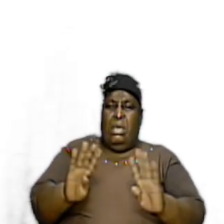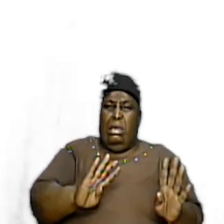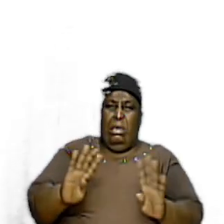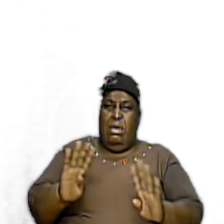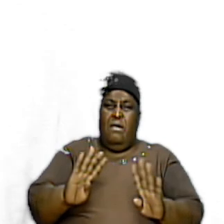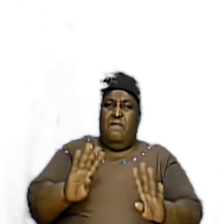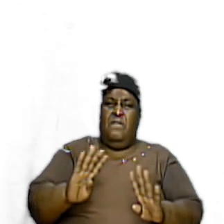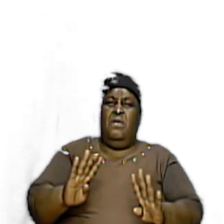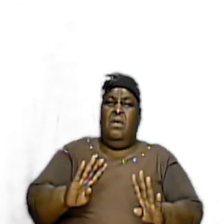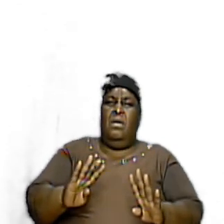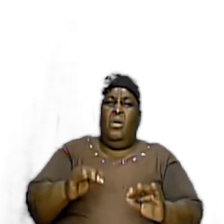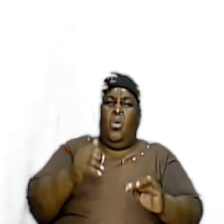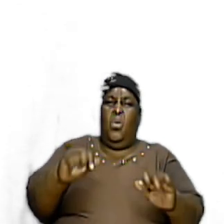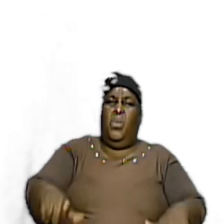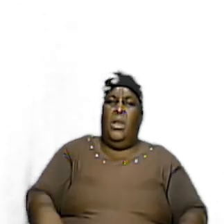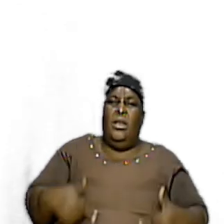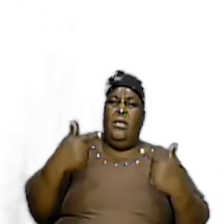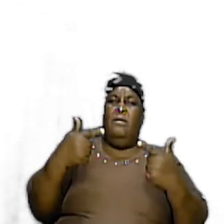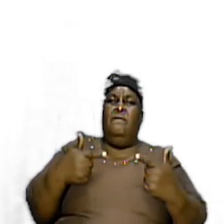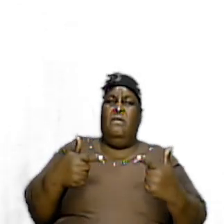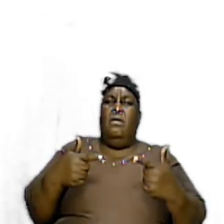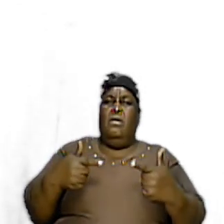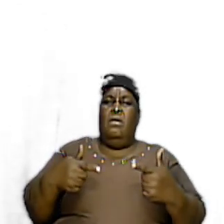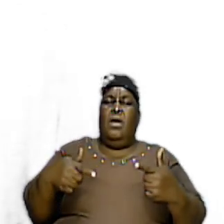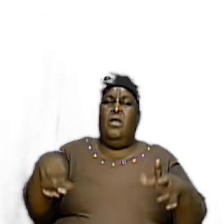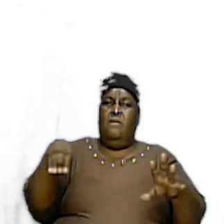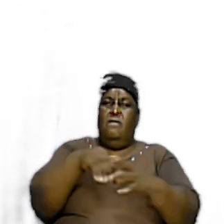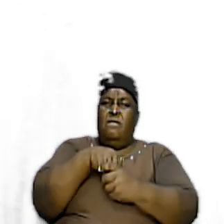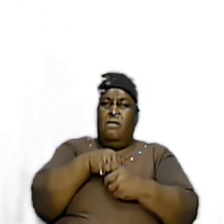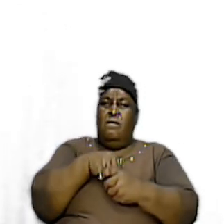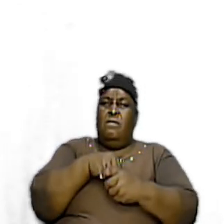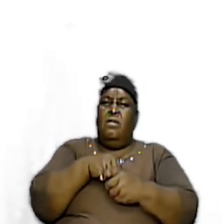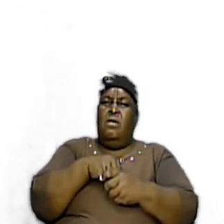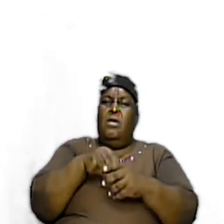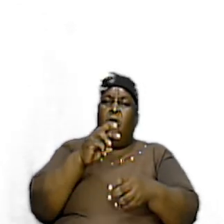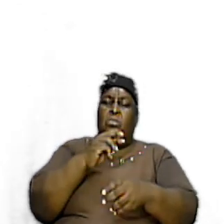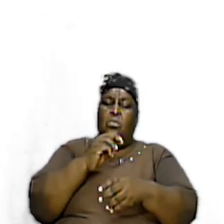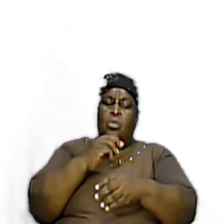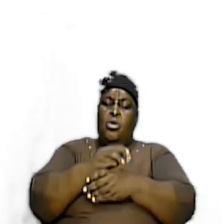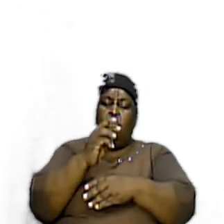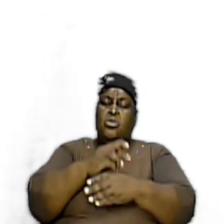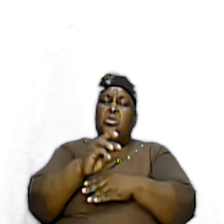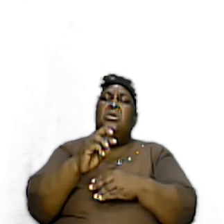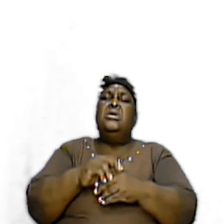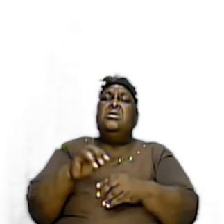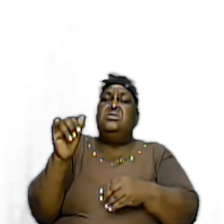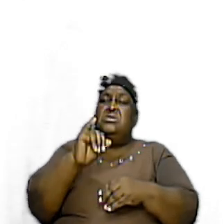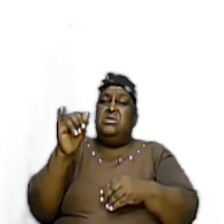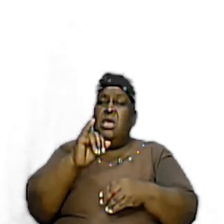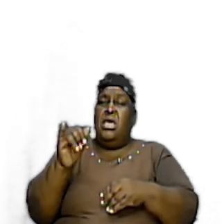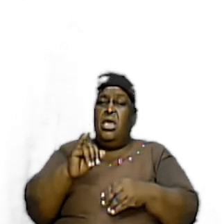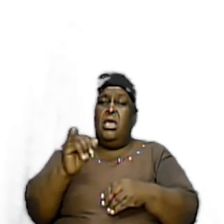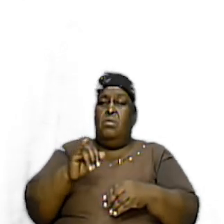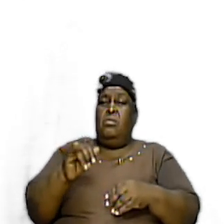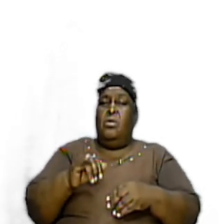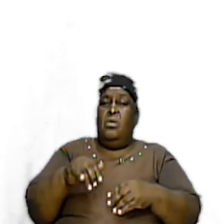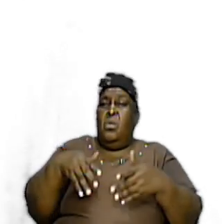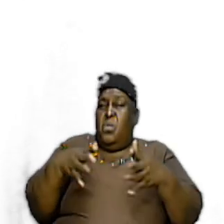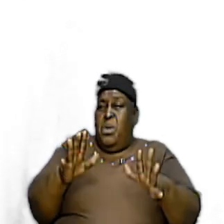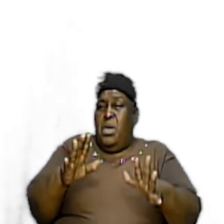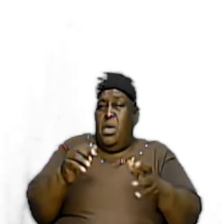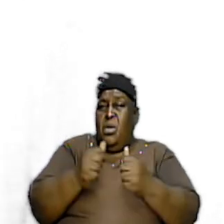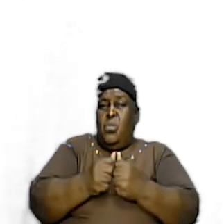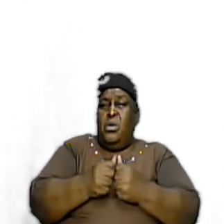And Our Involvement In Ministry In Our Local Assembly Is How We Deal With